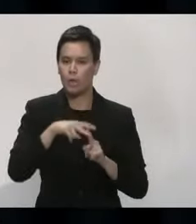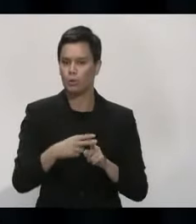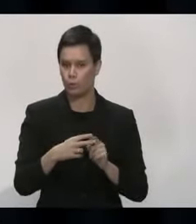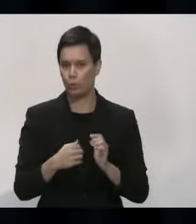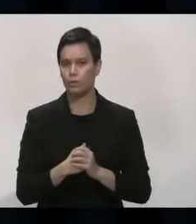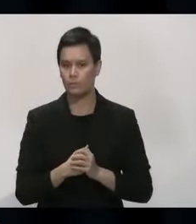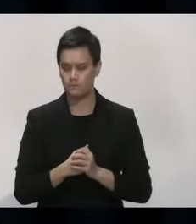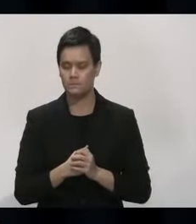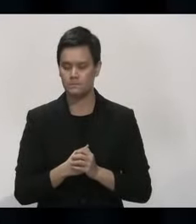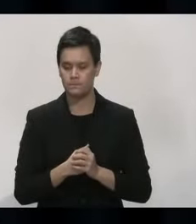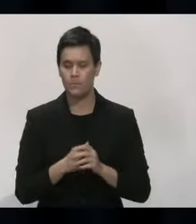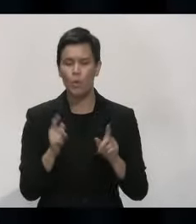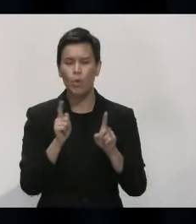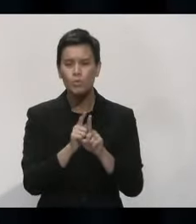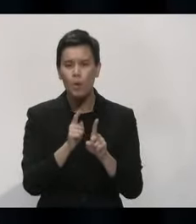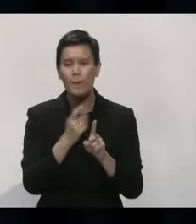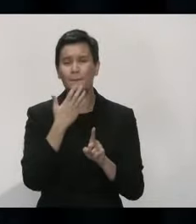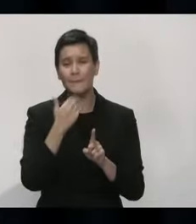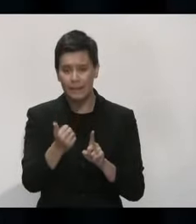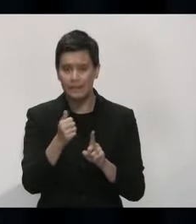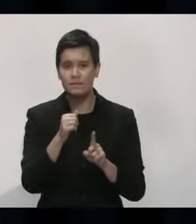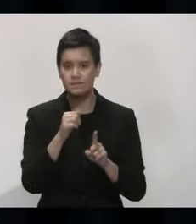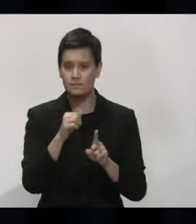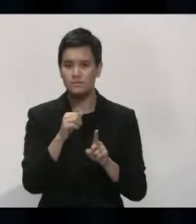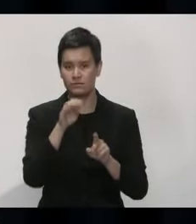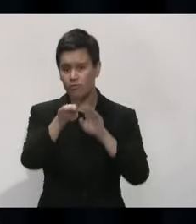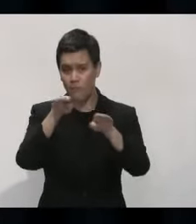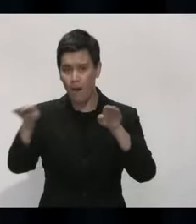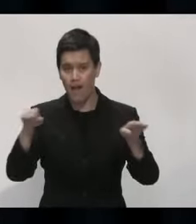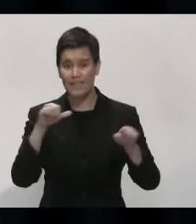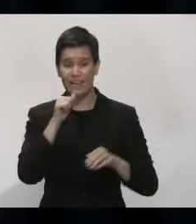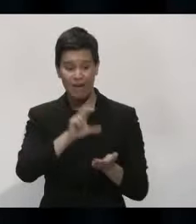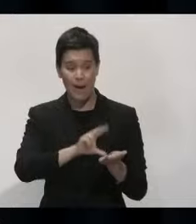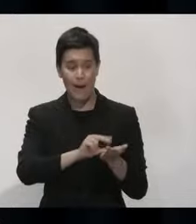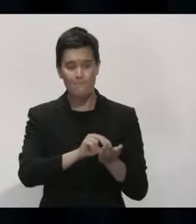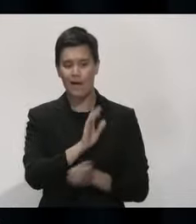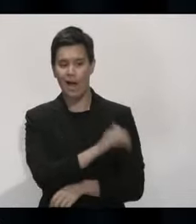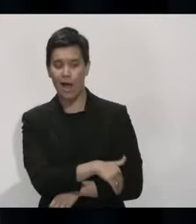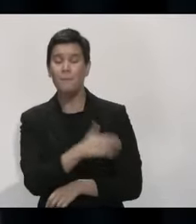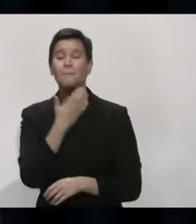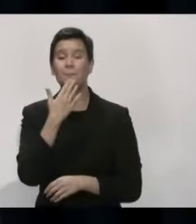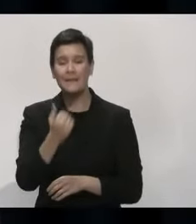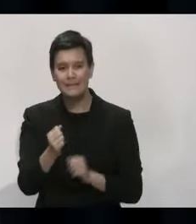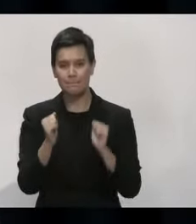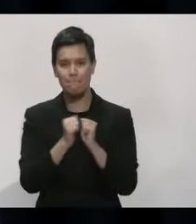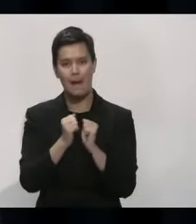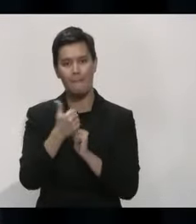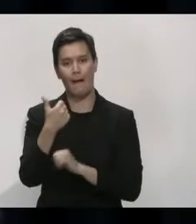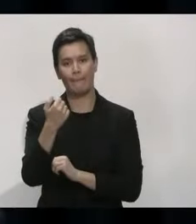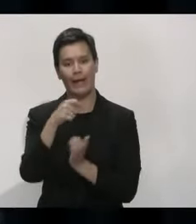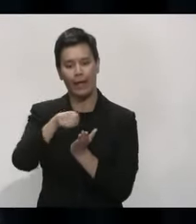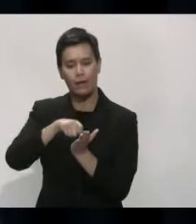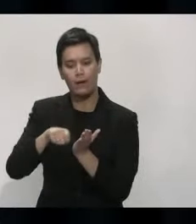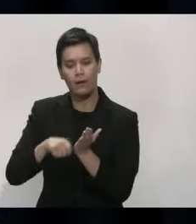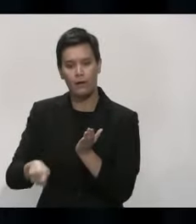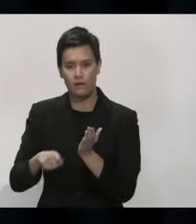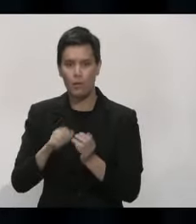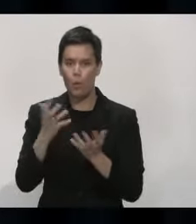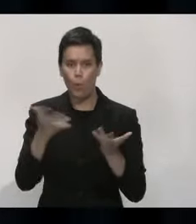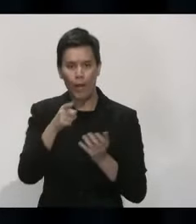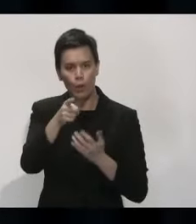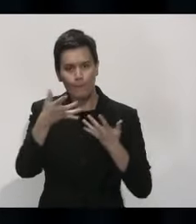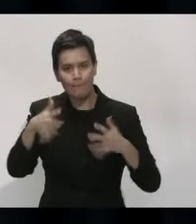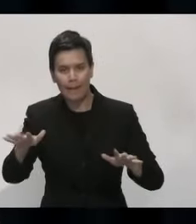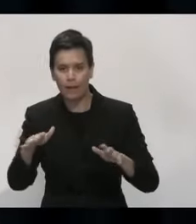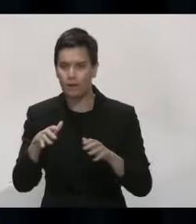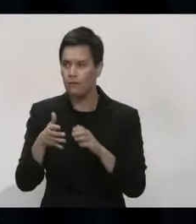as it's been all along, which is to keep track of your movements. If you're not using the app, then we ask you to keep track of your movements in some